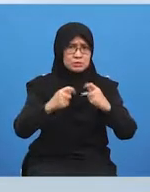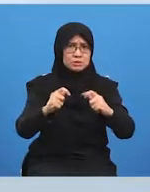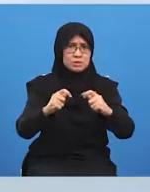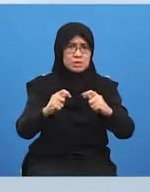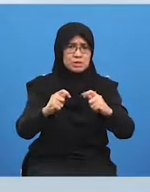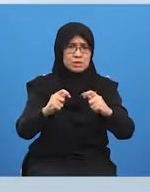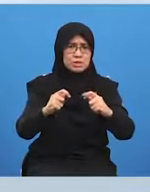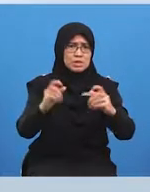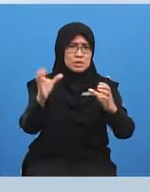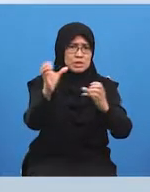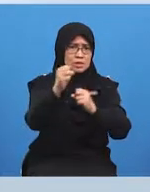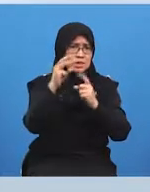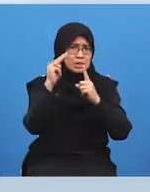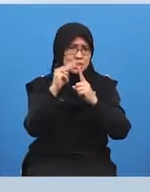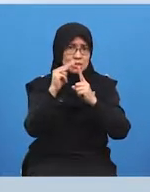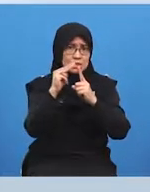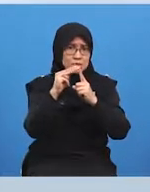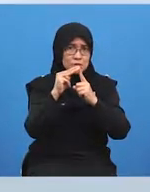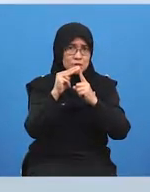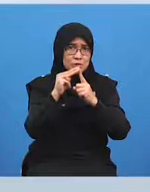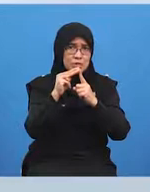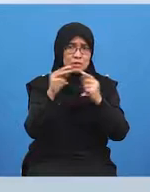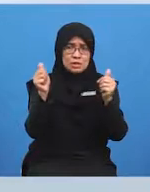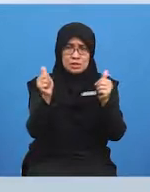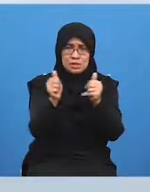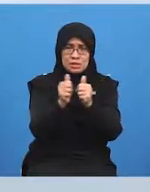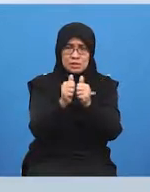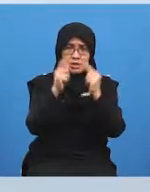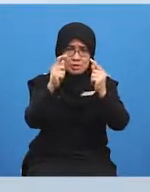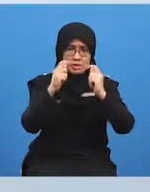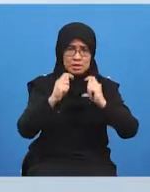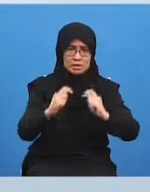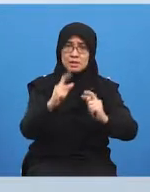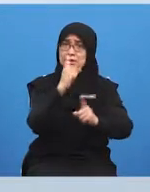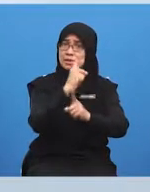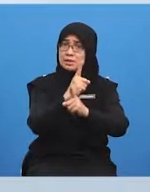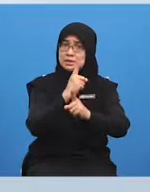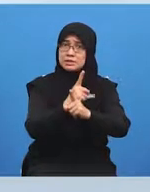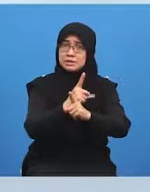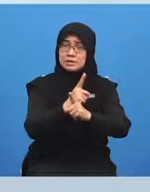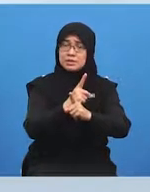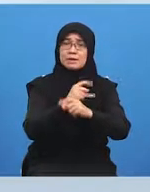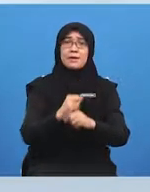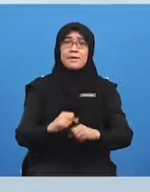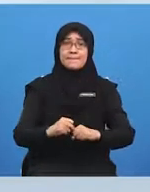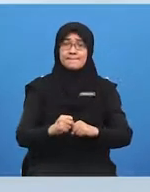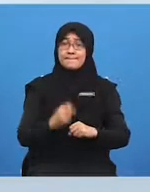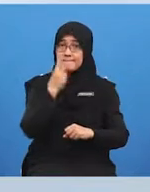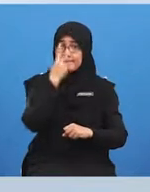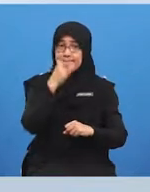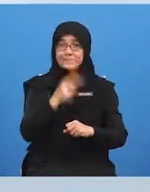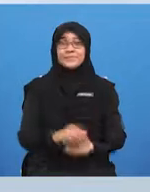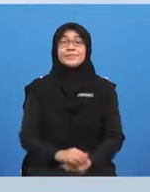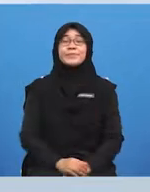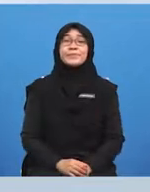get our squats with proper techniques we have to sit all the way down in our armchair